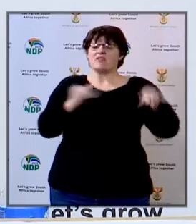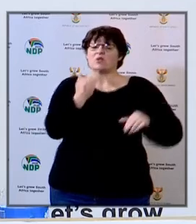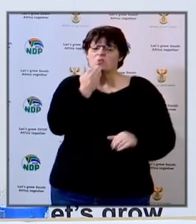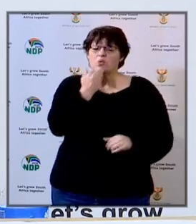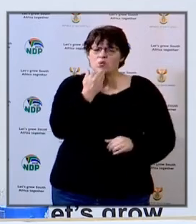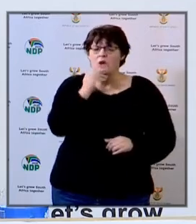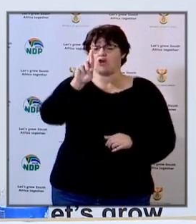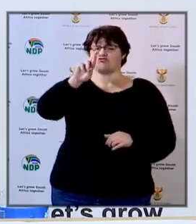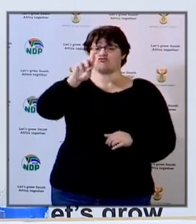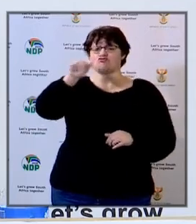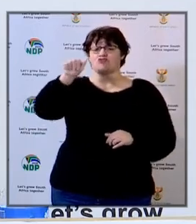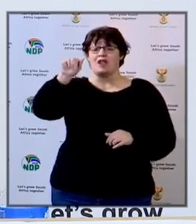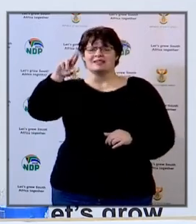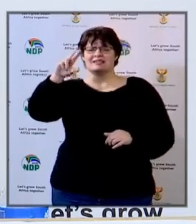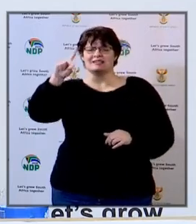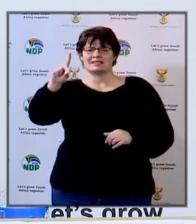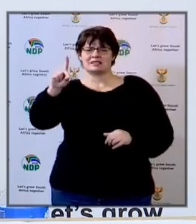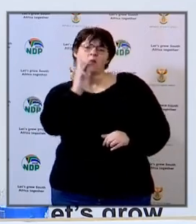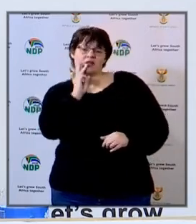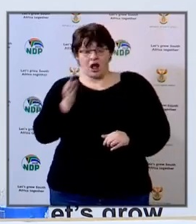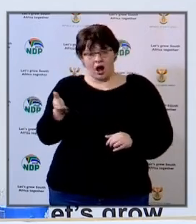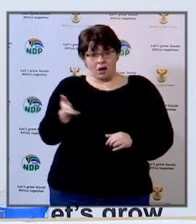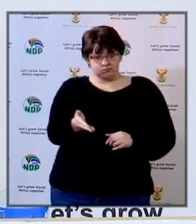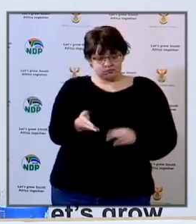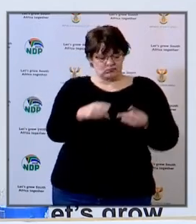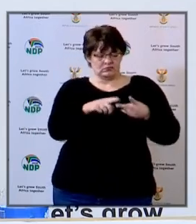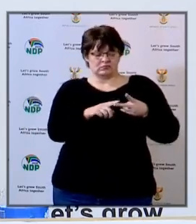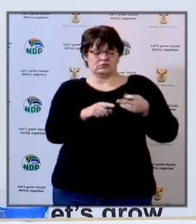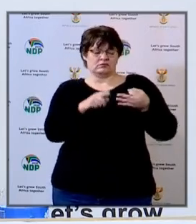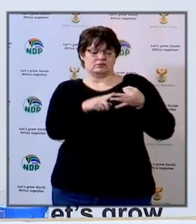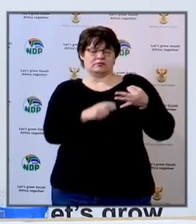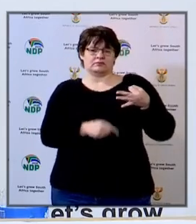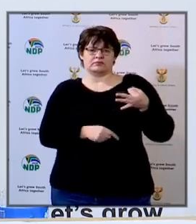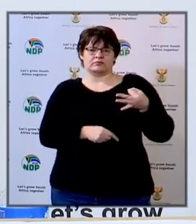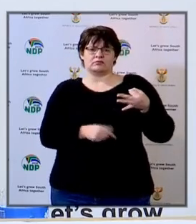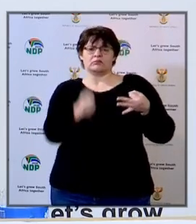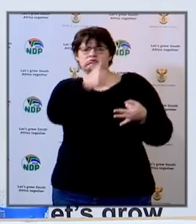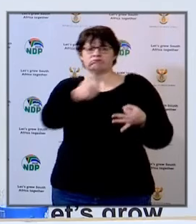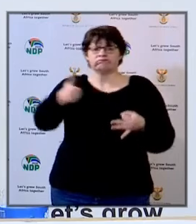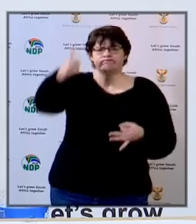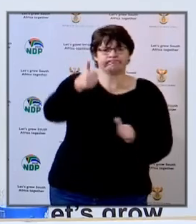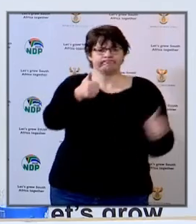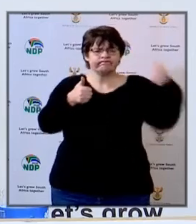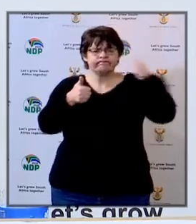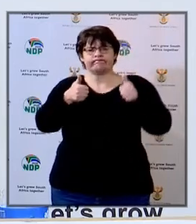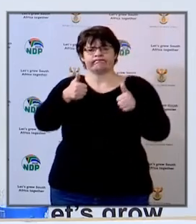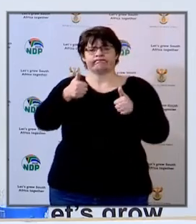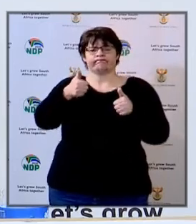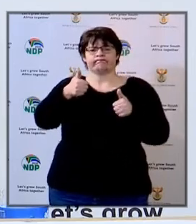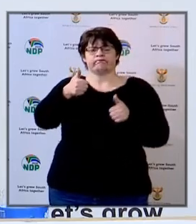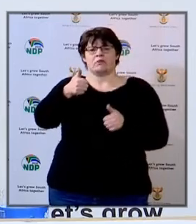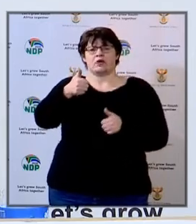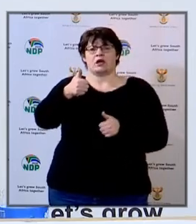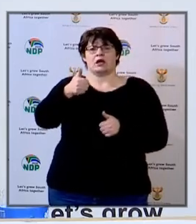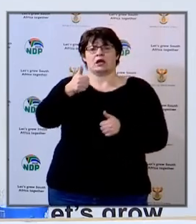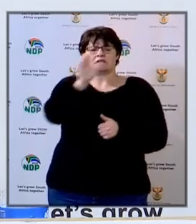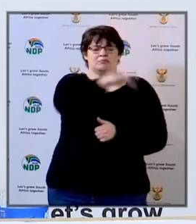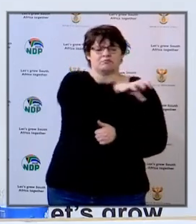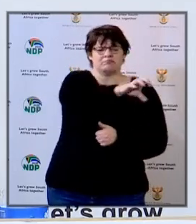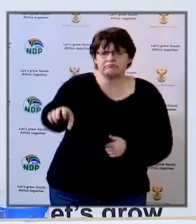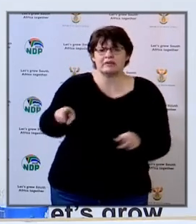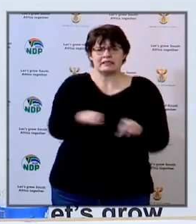also invited Rand Water. We have also linked with heads of education departments, with